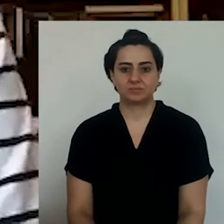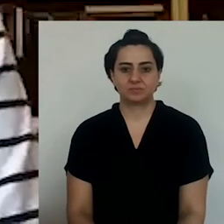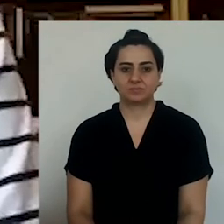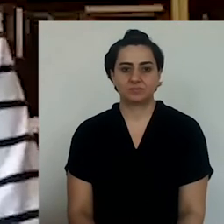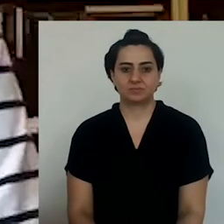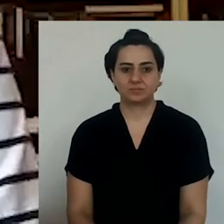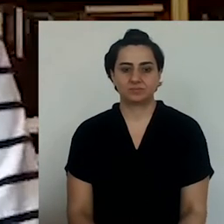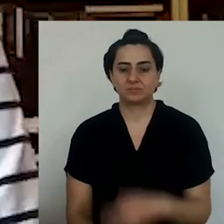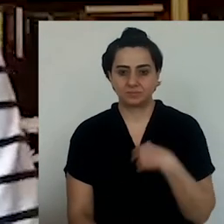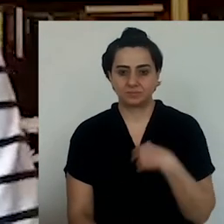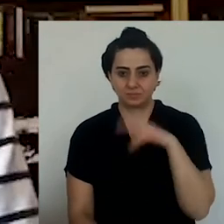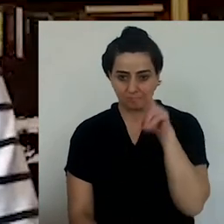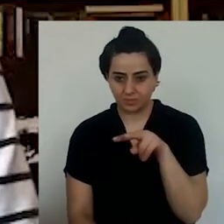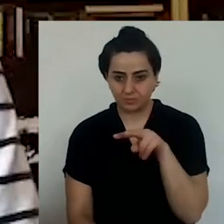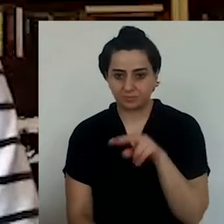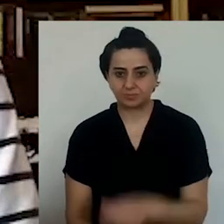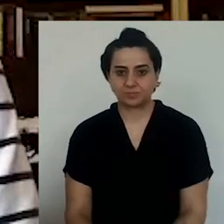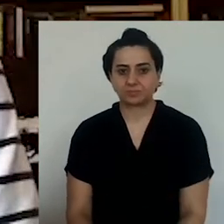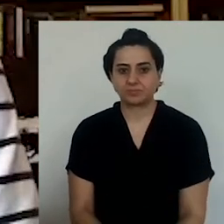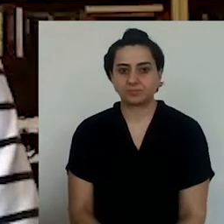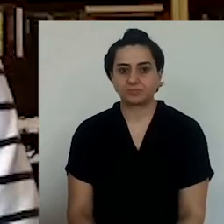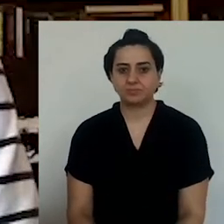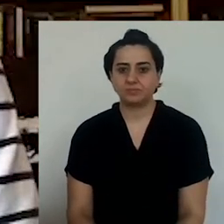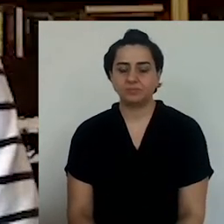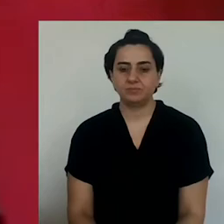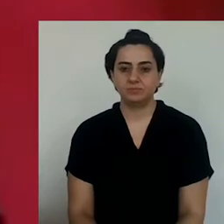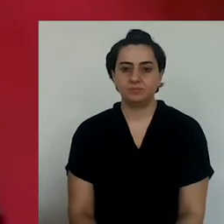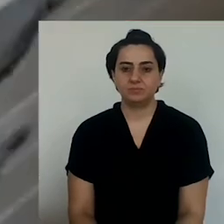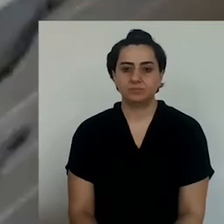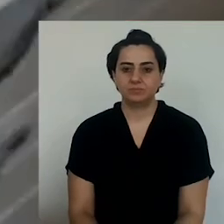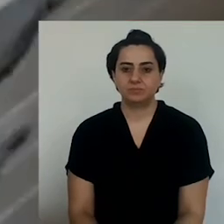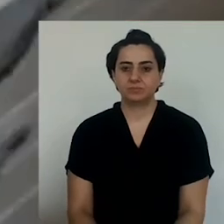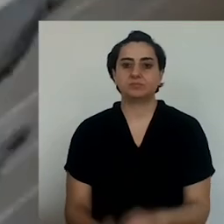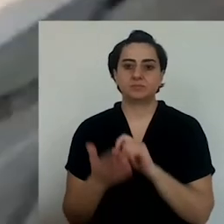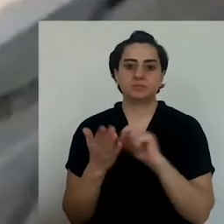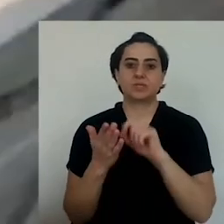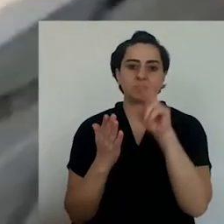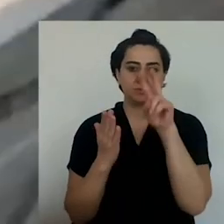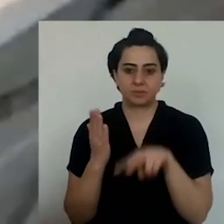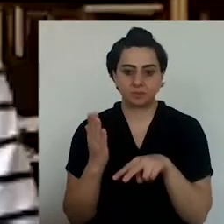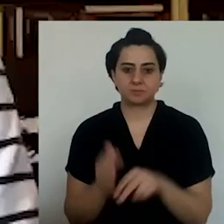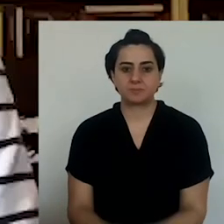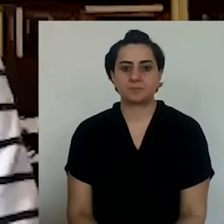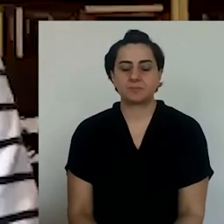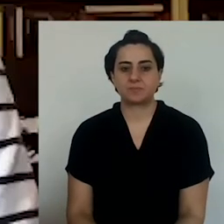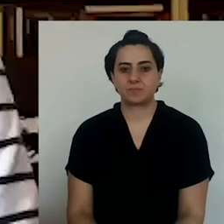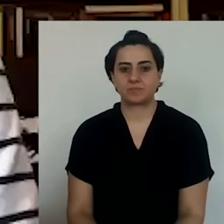came so much after.